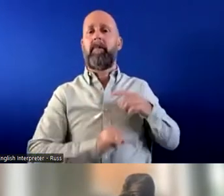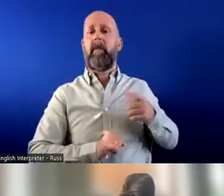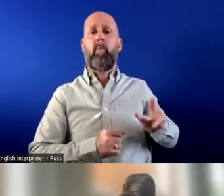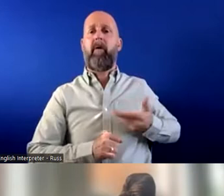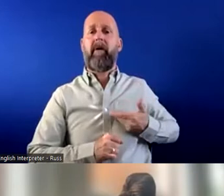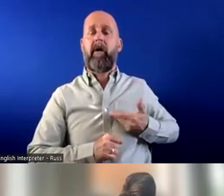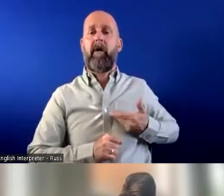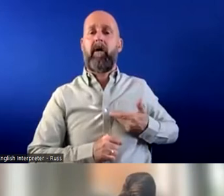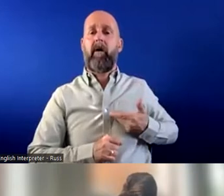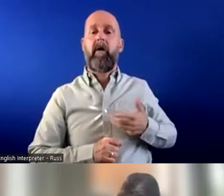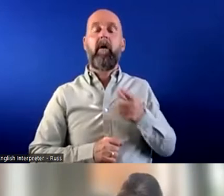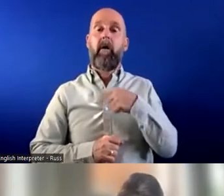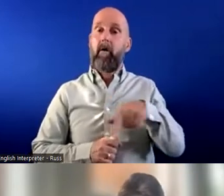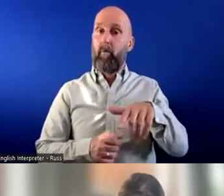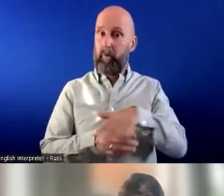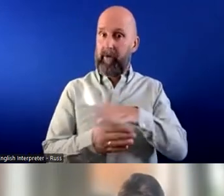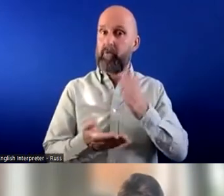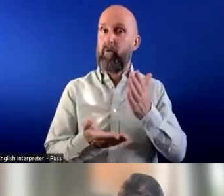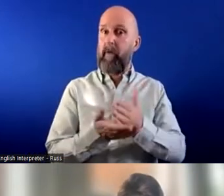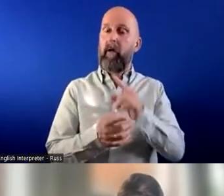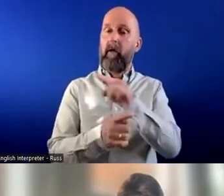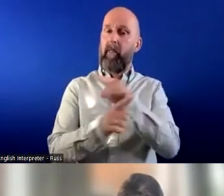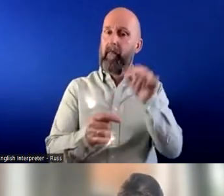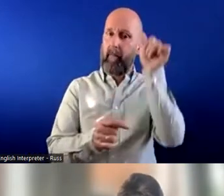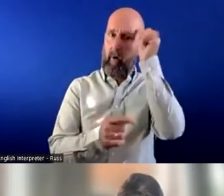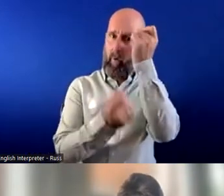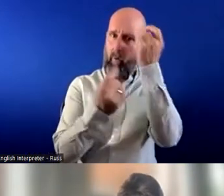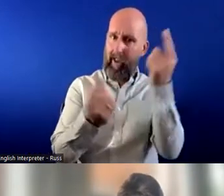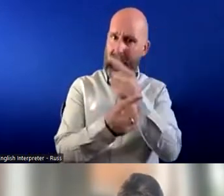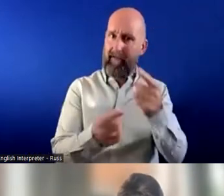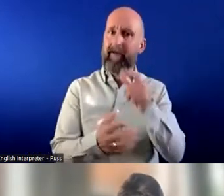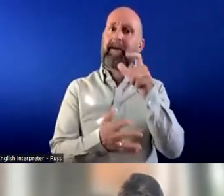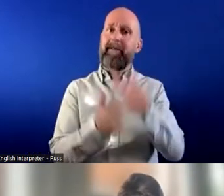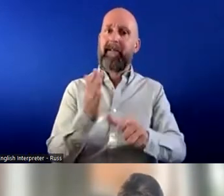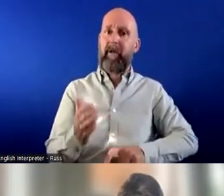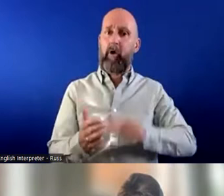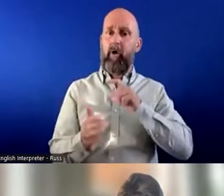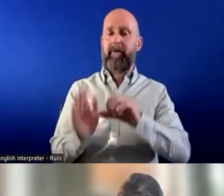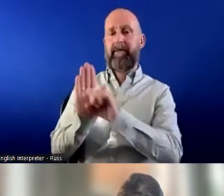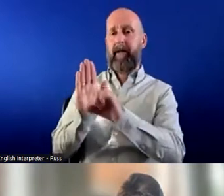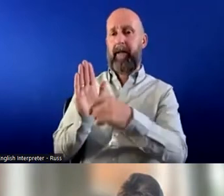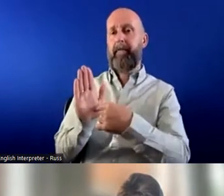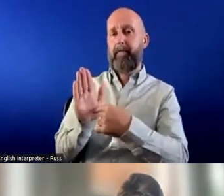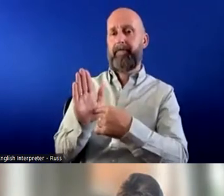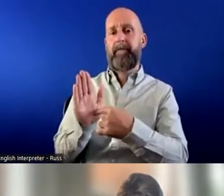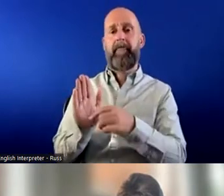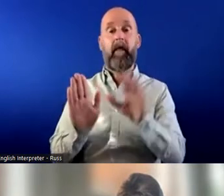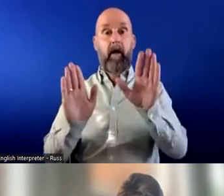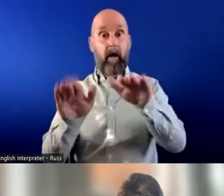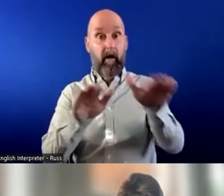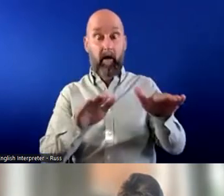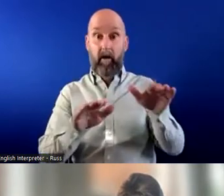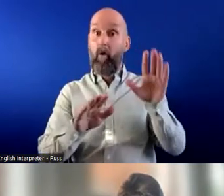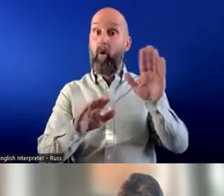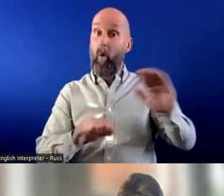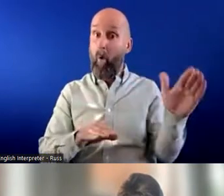circumstances we need to make much more awareness of the disability confidence scheme um I would recommend every employer to look